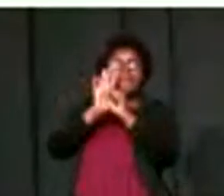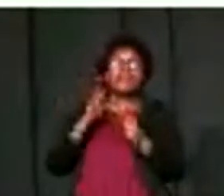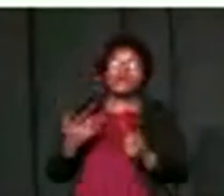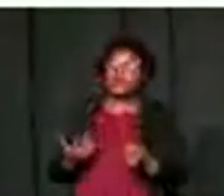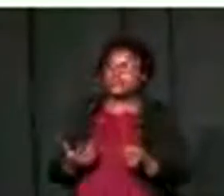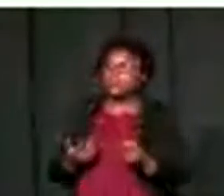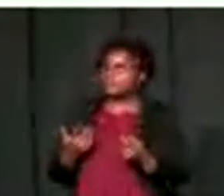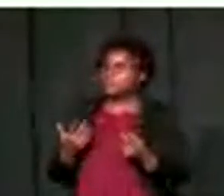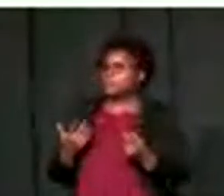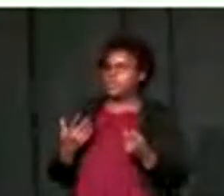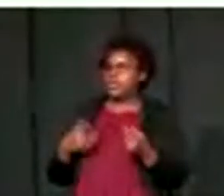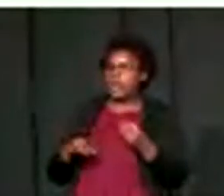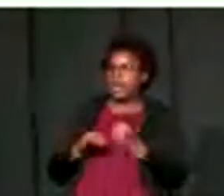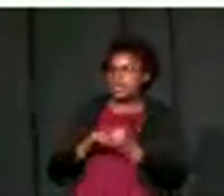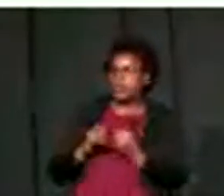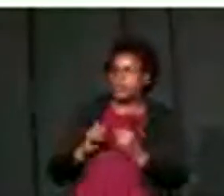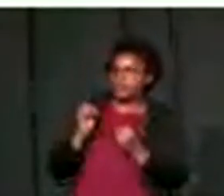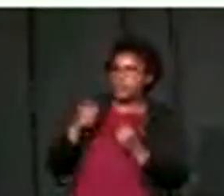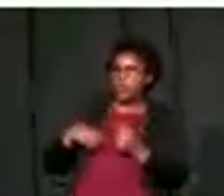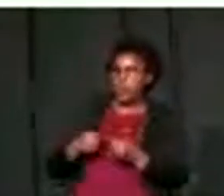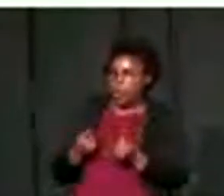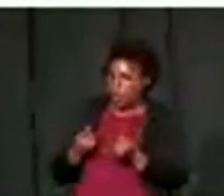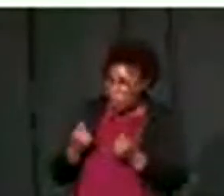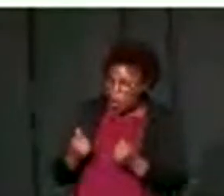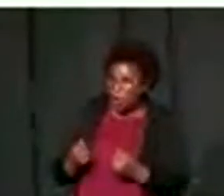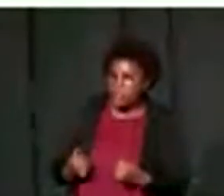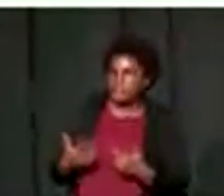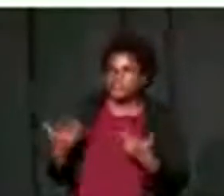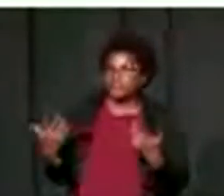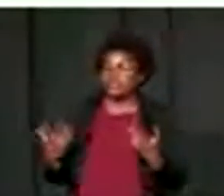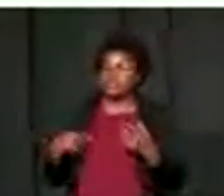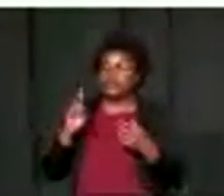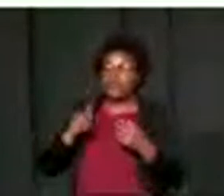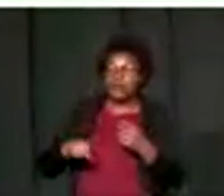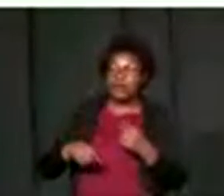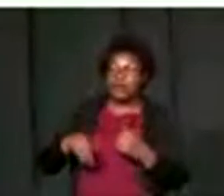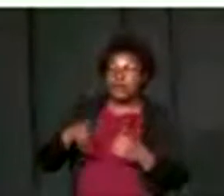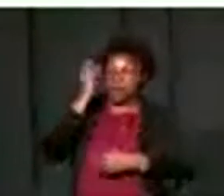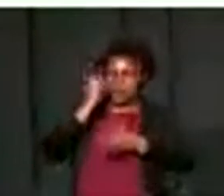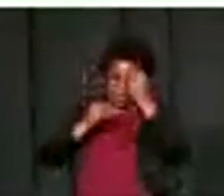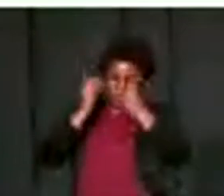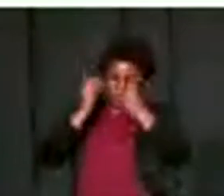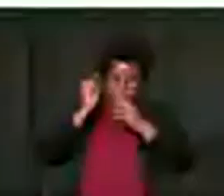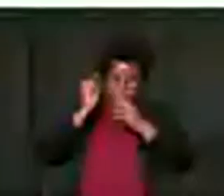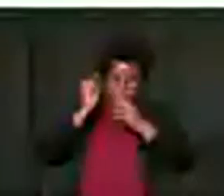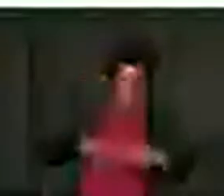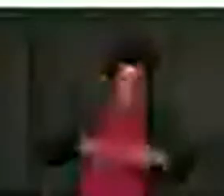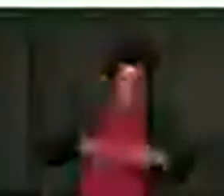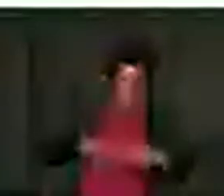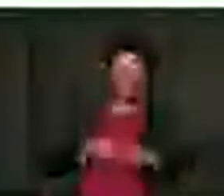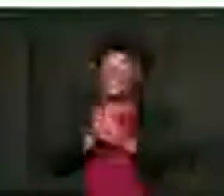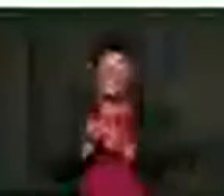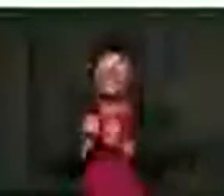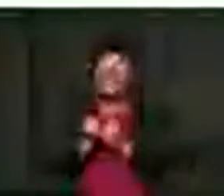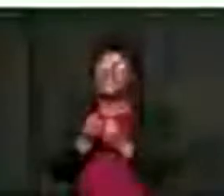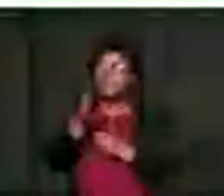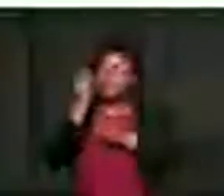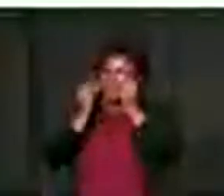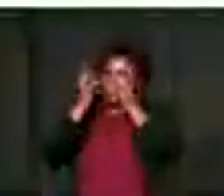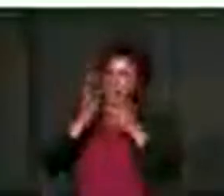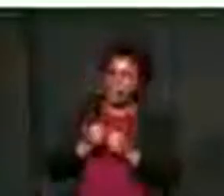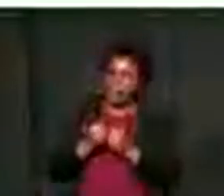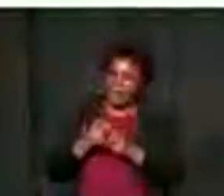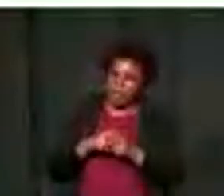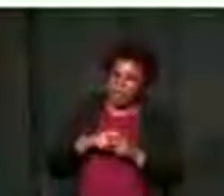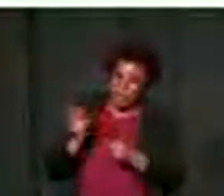both materially and humanly, of COVID-19 on learning losses. First, learner dropout, and basic